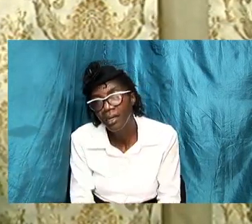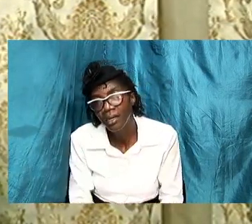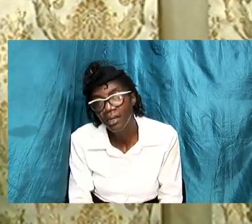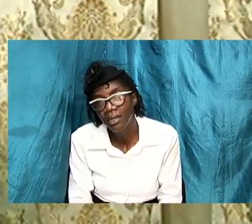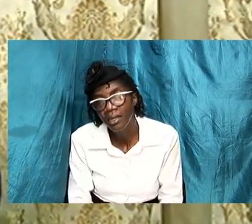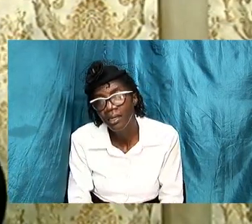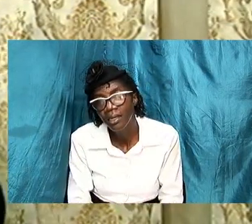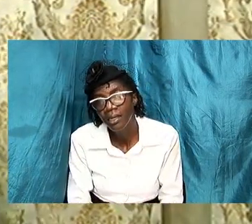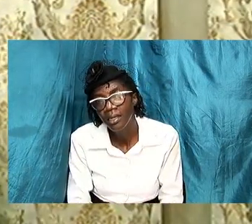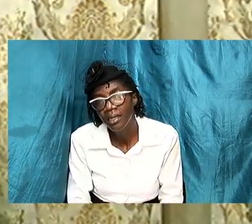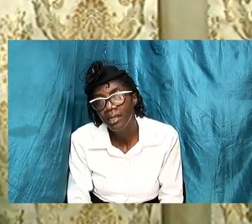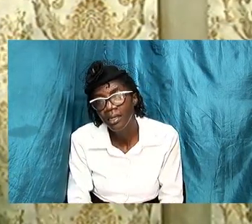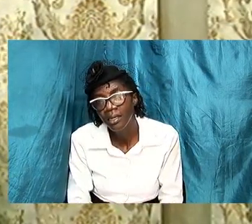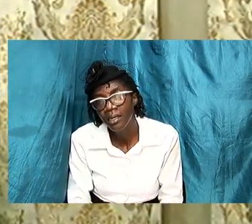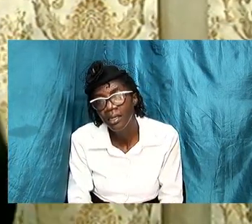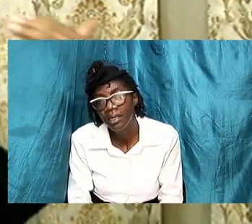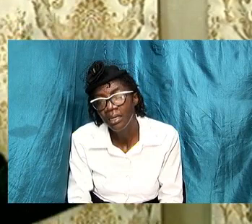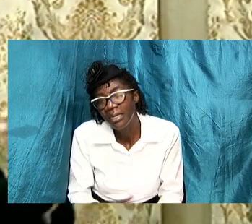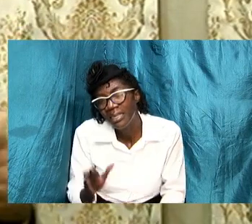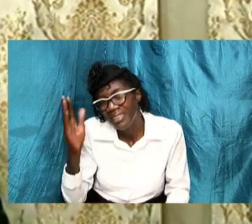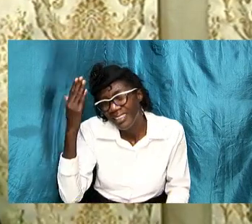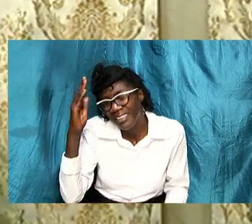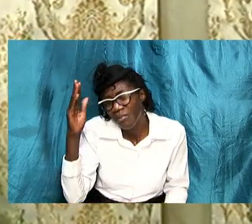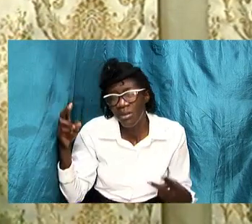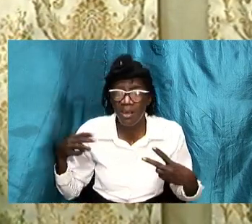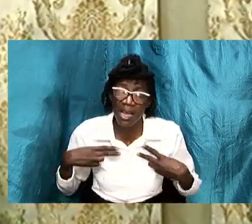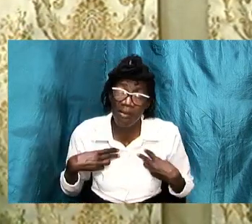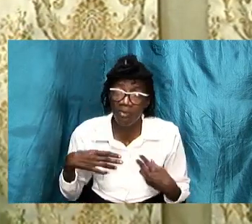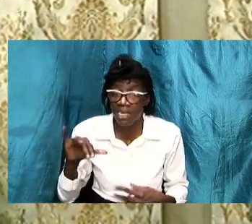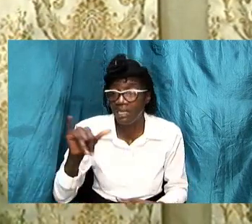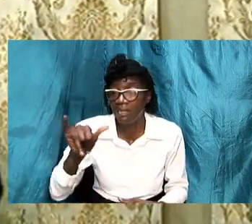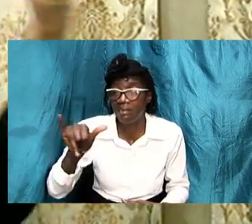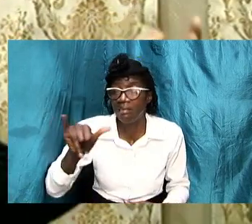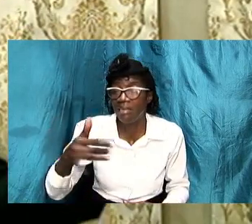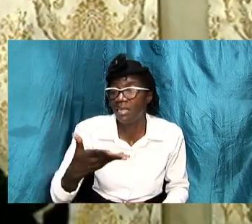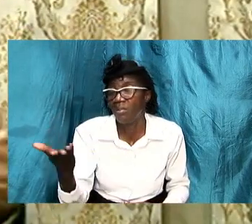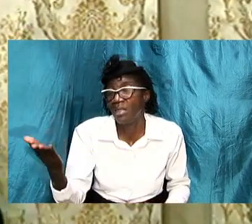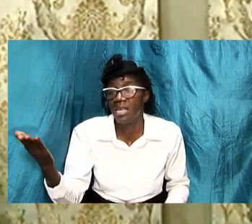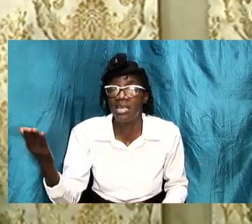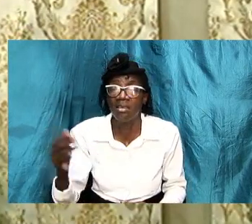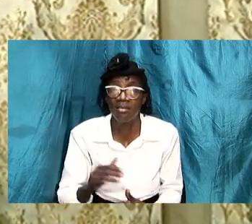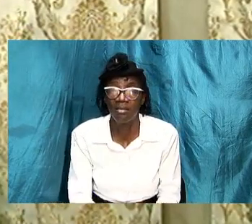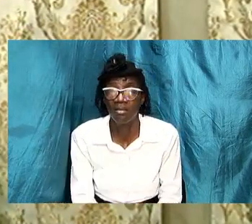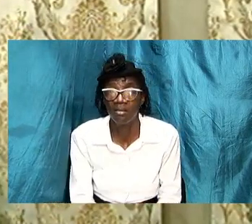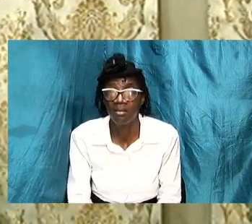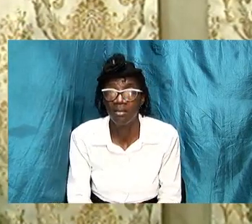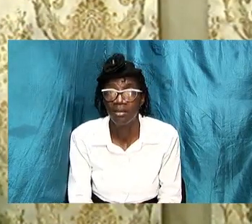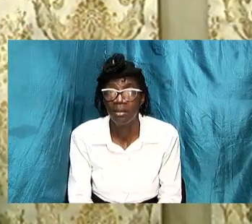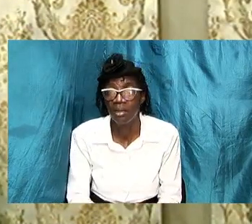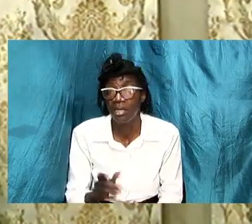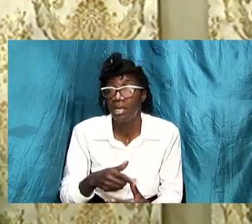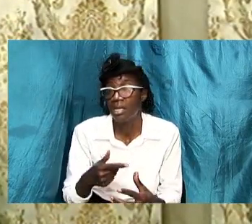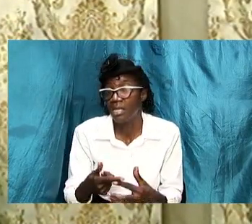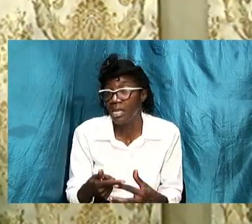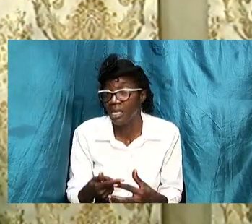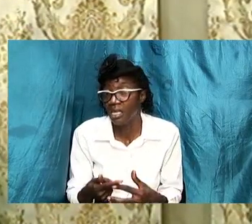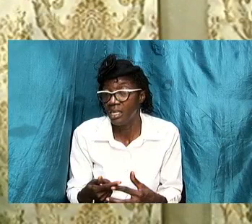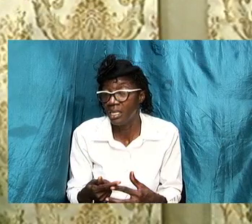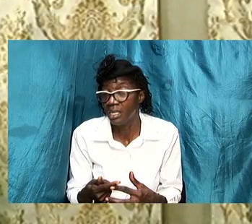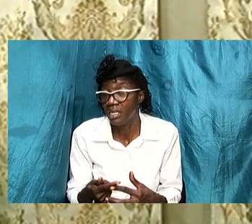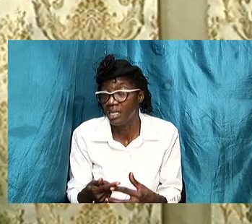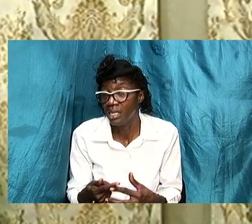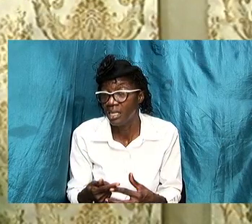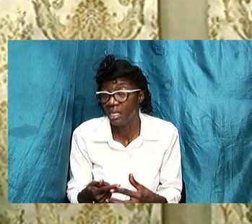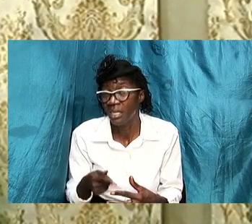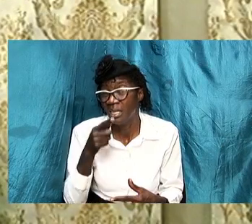are well seem to have the same traits or characteristics but then does that strike you as being